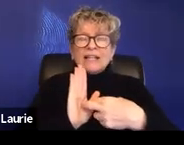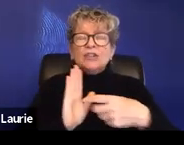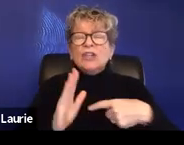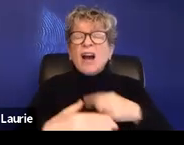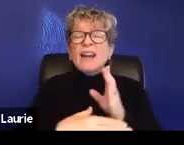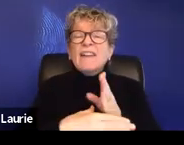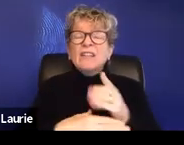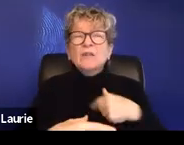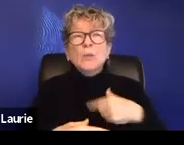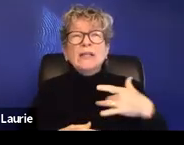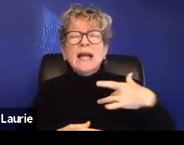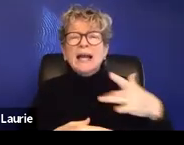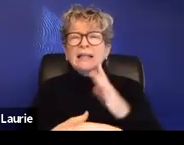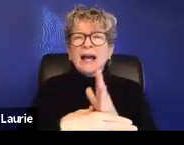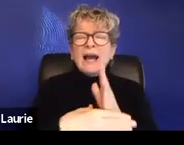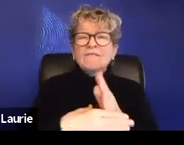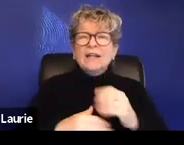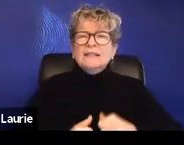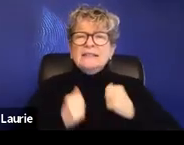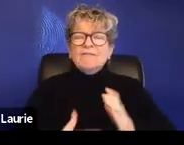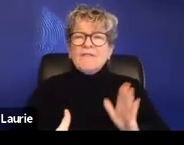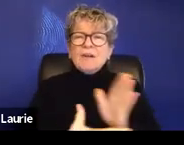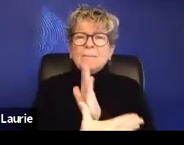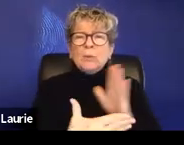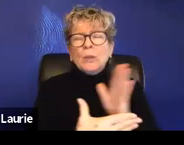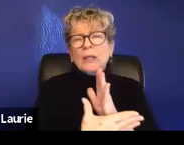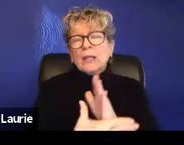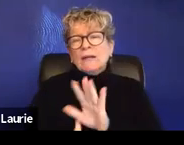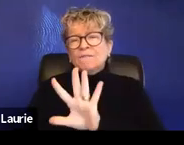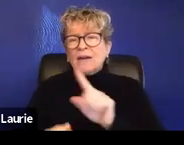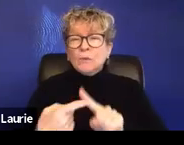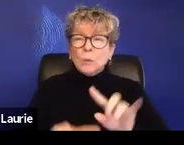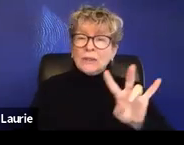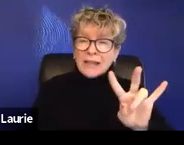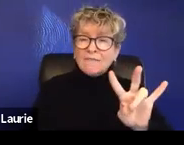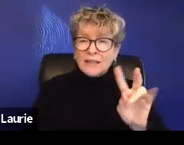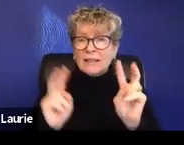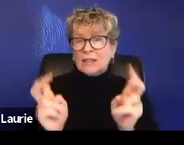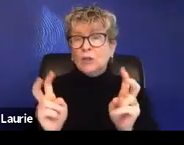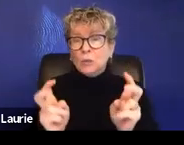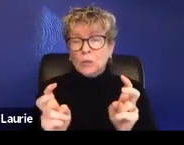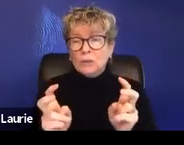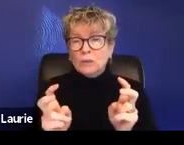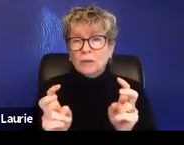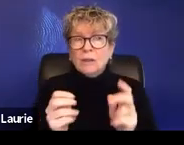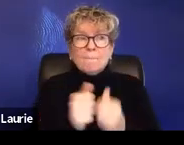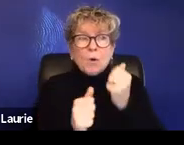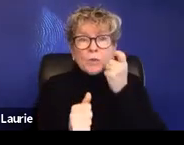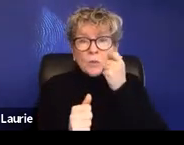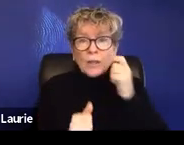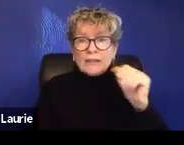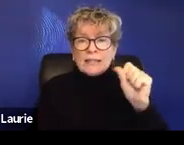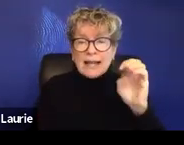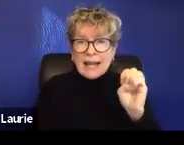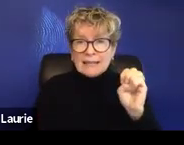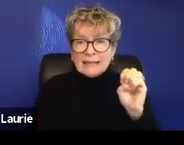we end up representing survivors between on between five to seven issues. And I mean, the most recent case that we've had,